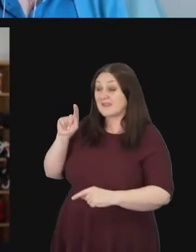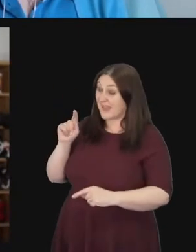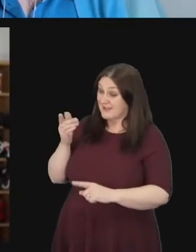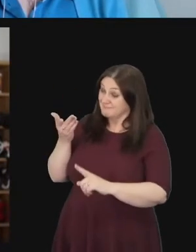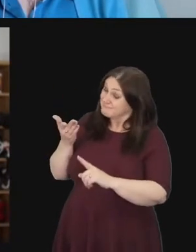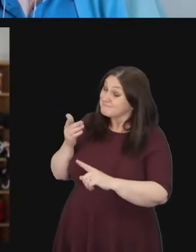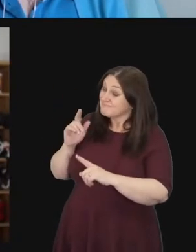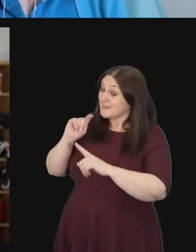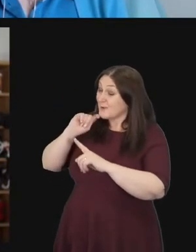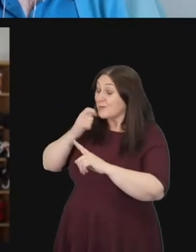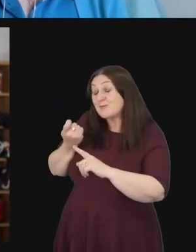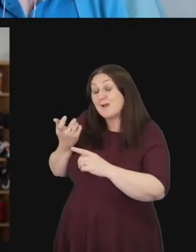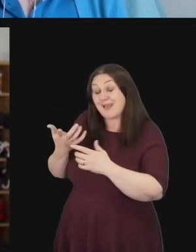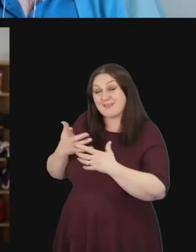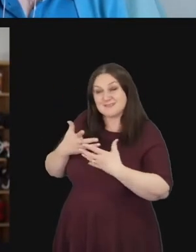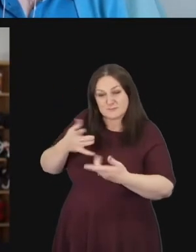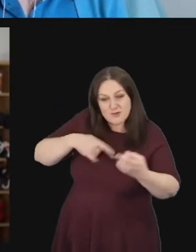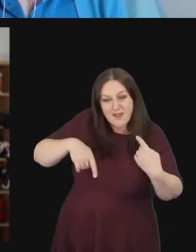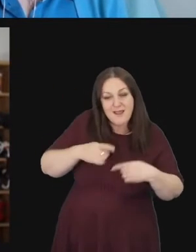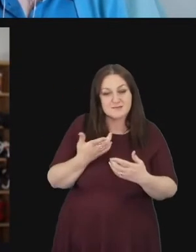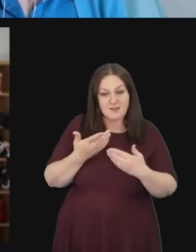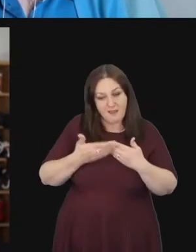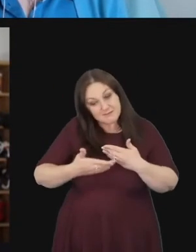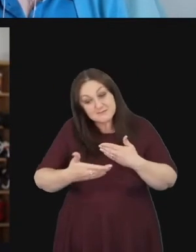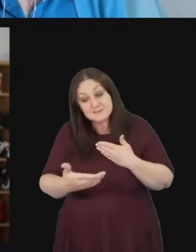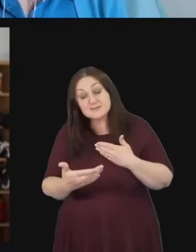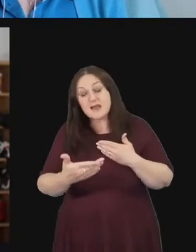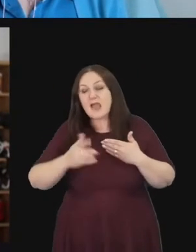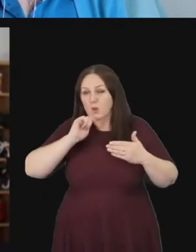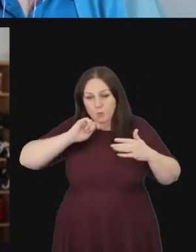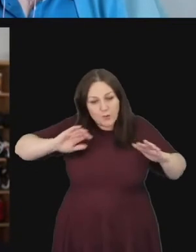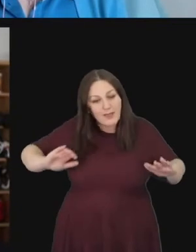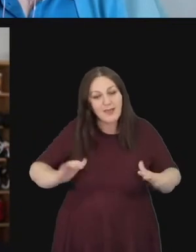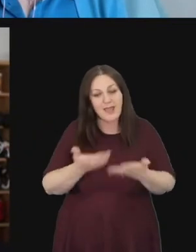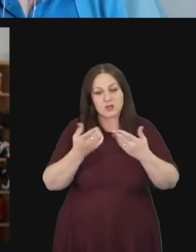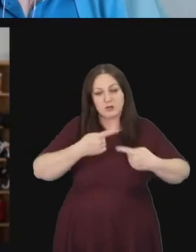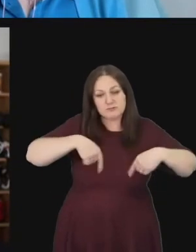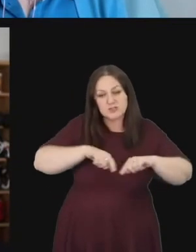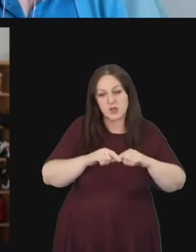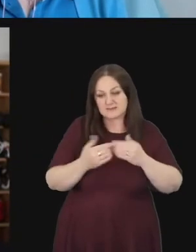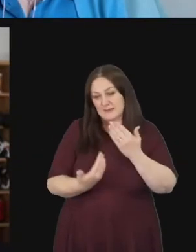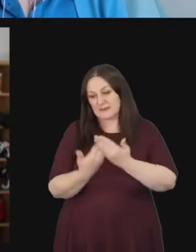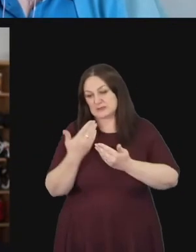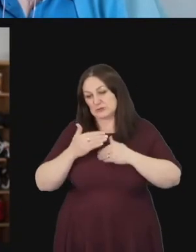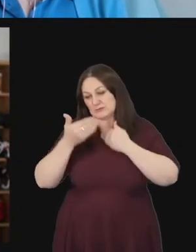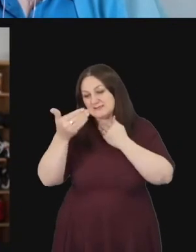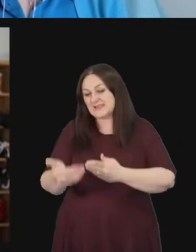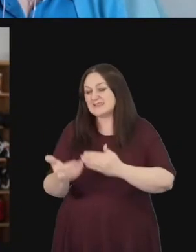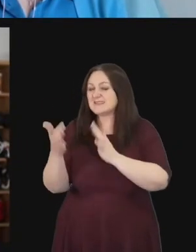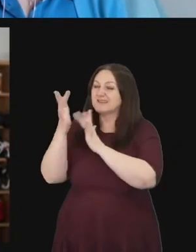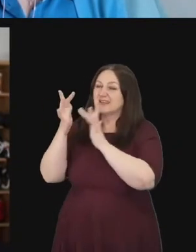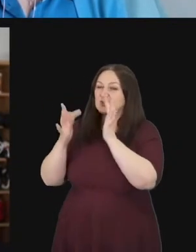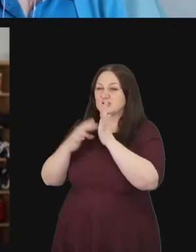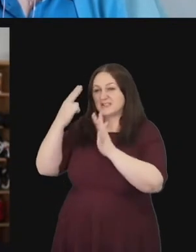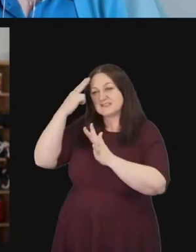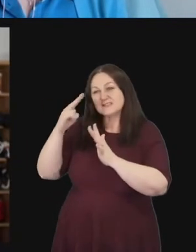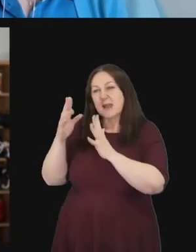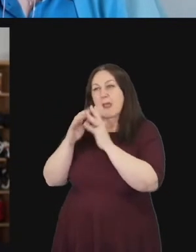encourage us in this season we're moving into in Jesus name. Amen.